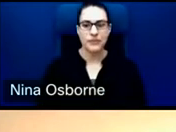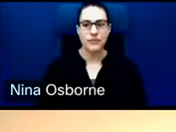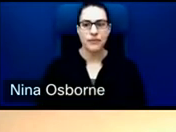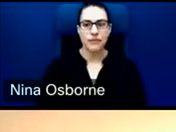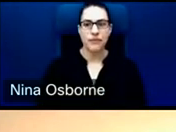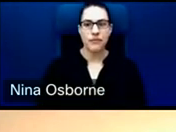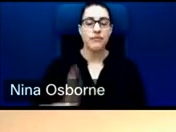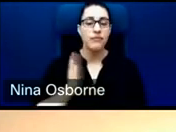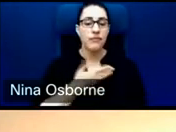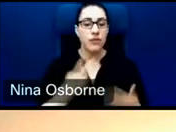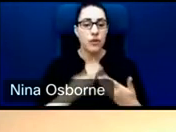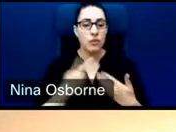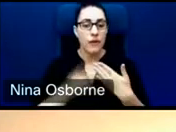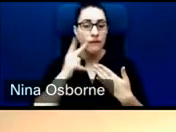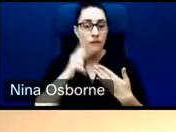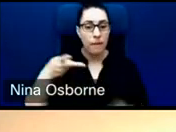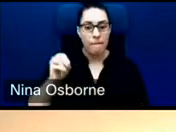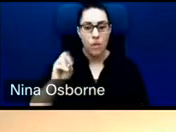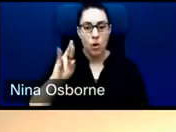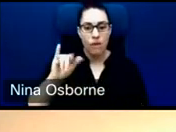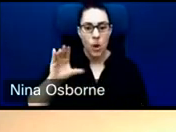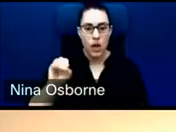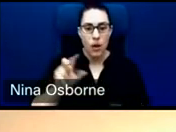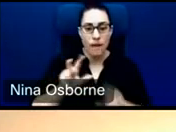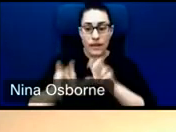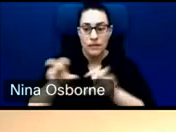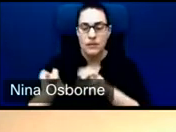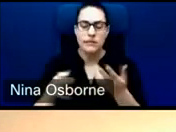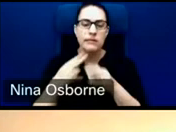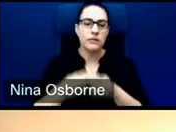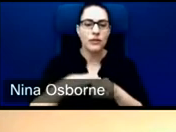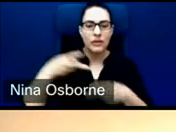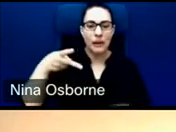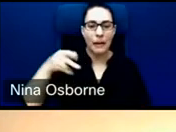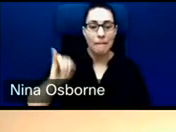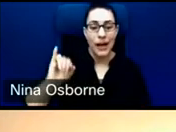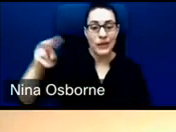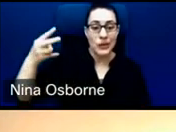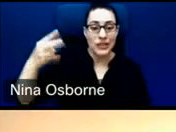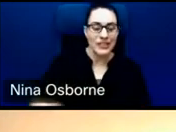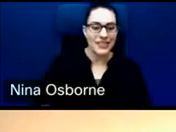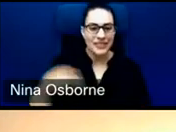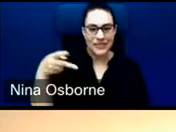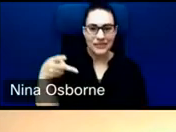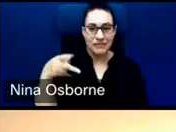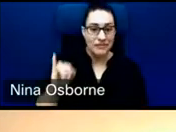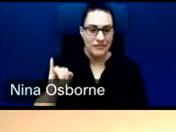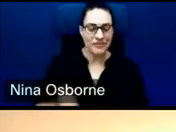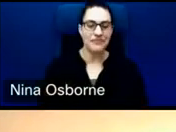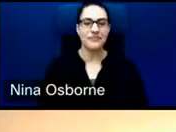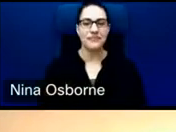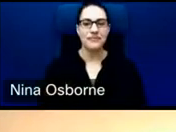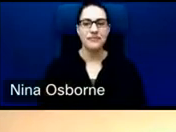PiSquare Program. And the very idea of this program is to support very innovative, highly impactful